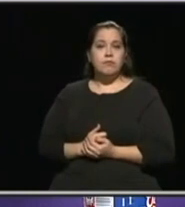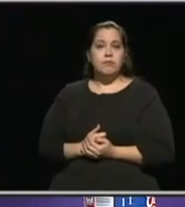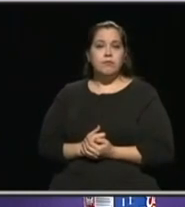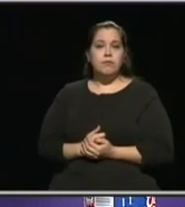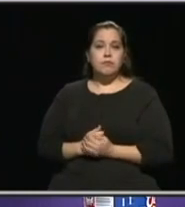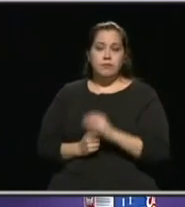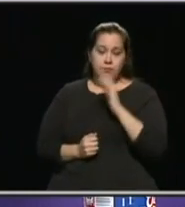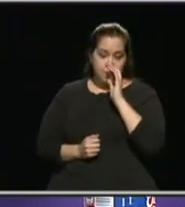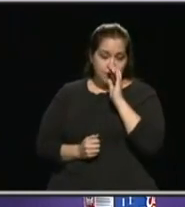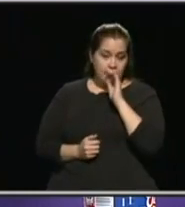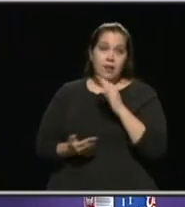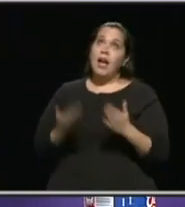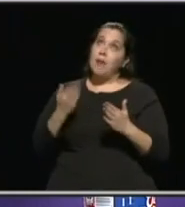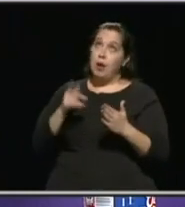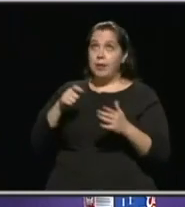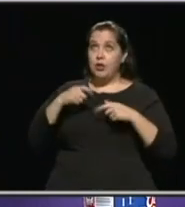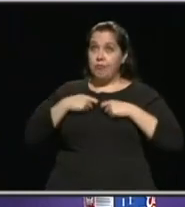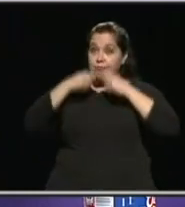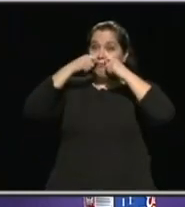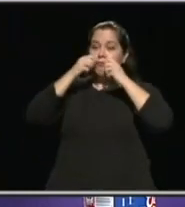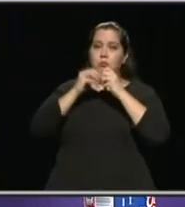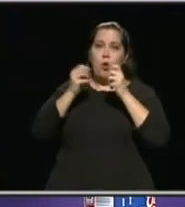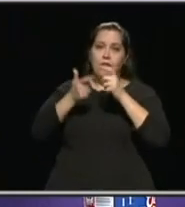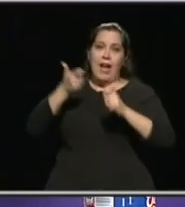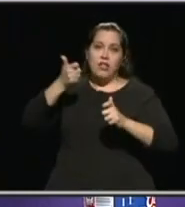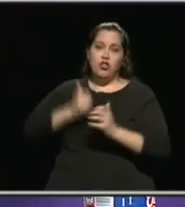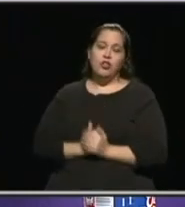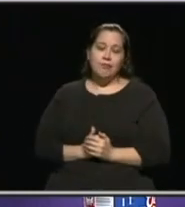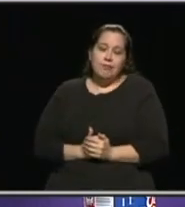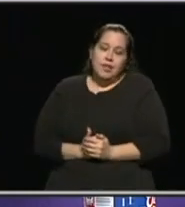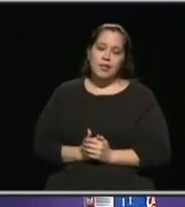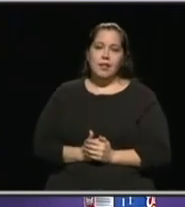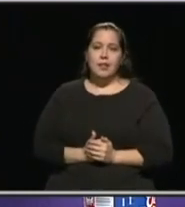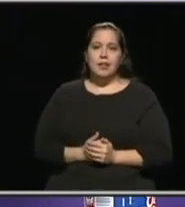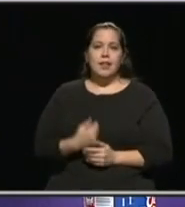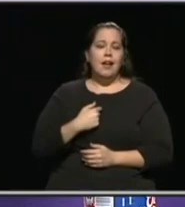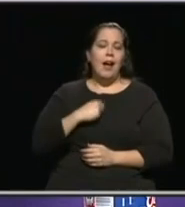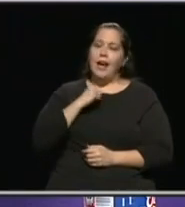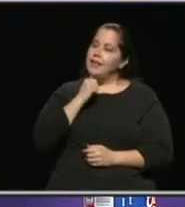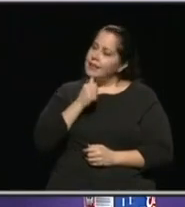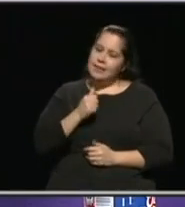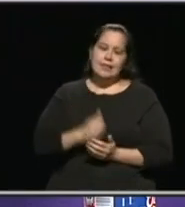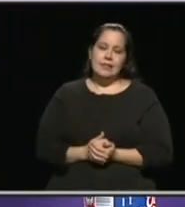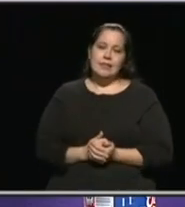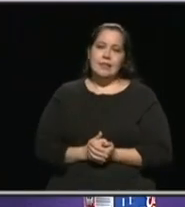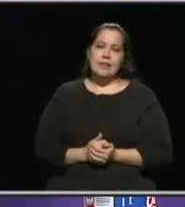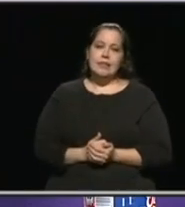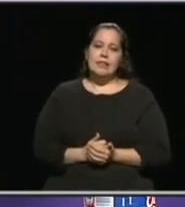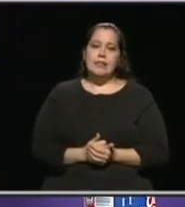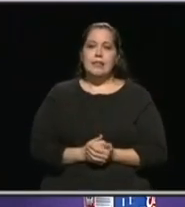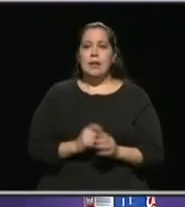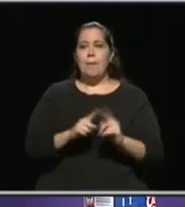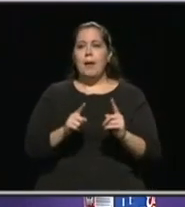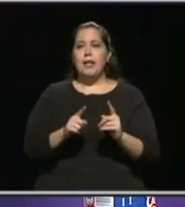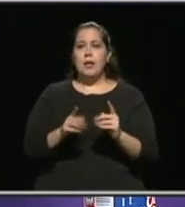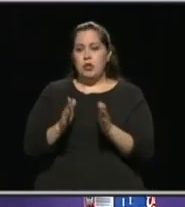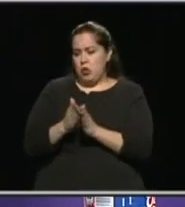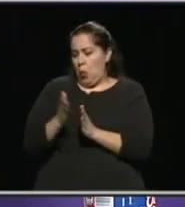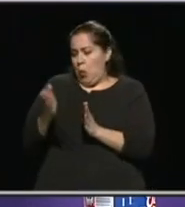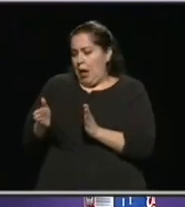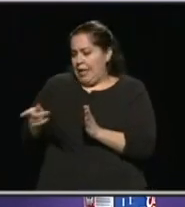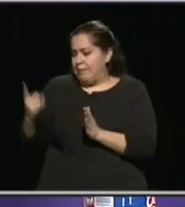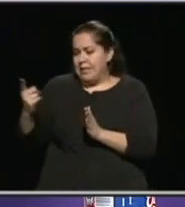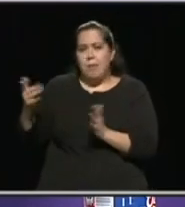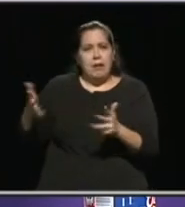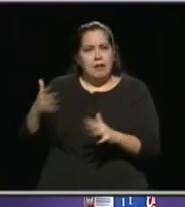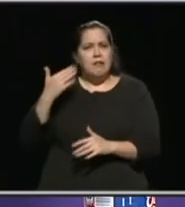So, you know, I probably should have pulled it up right away. But I didn't. And but it was just right next to me. was somebody